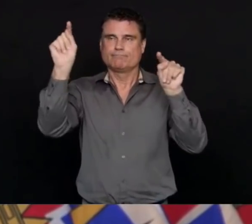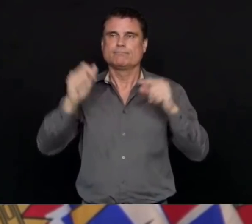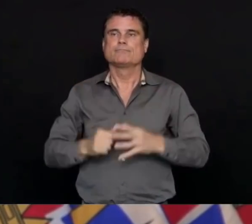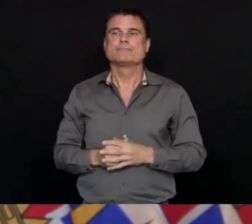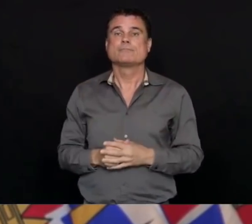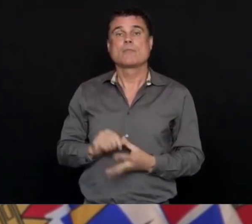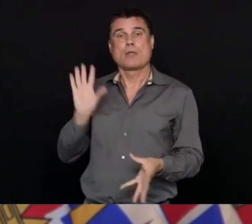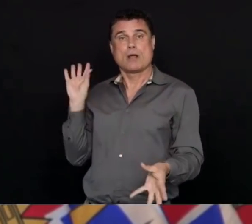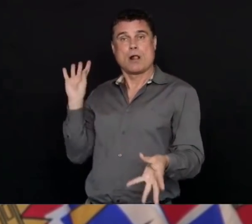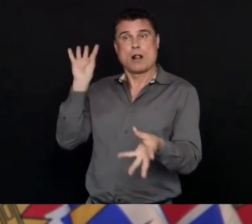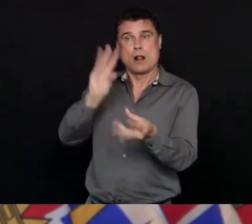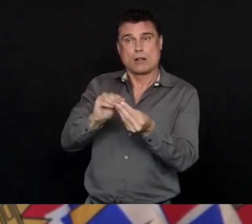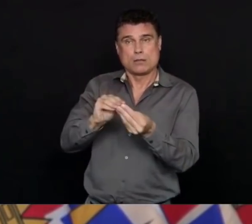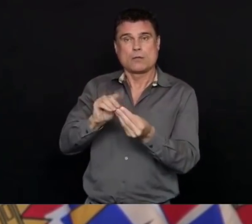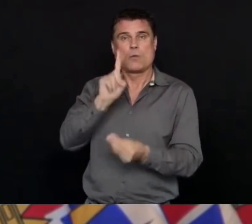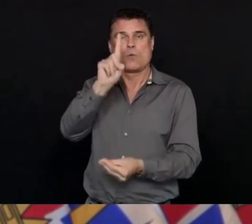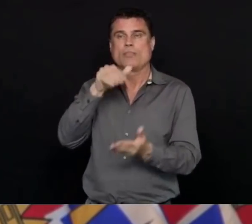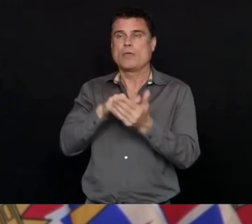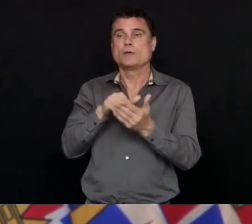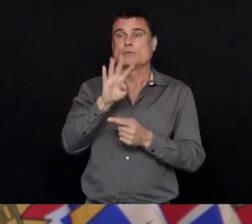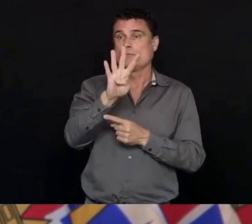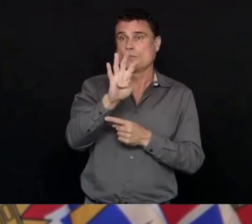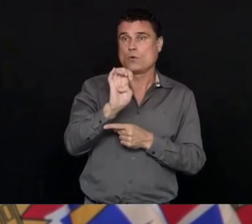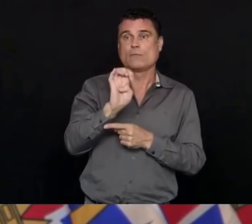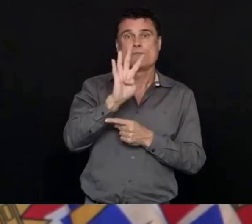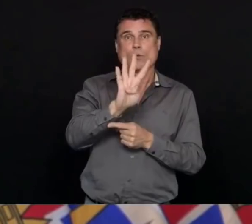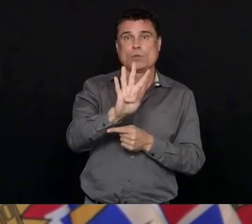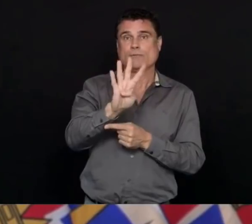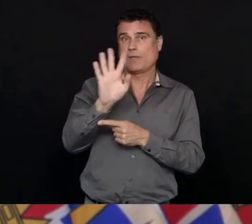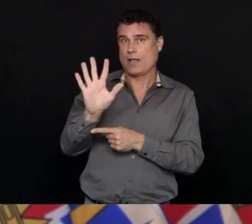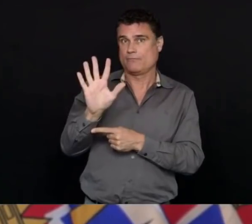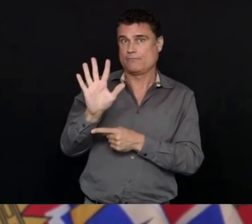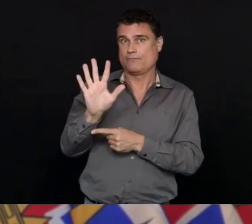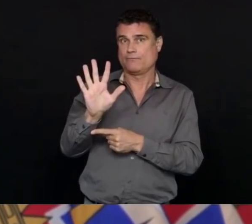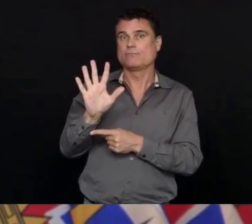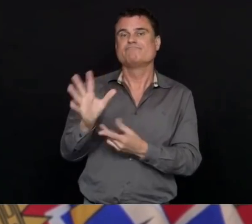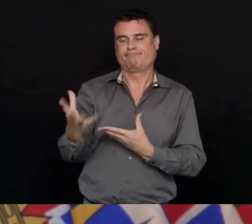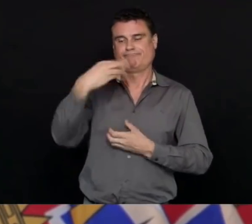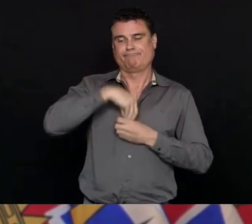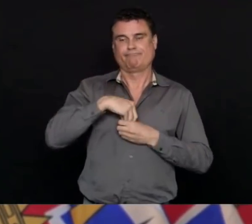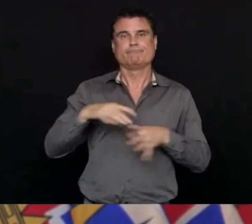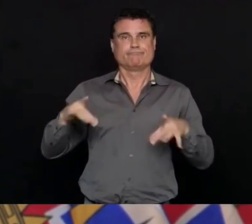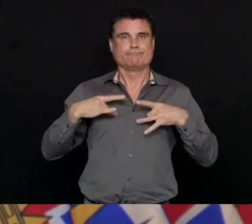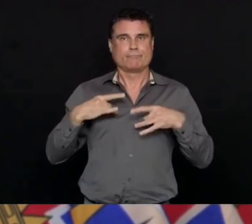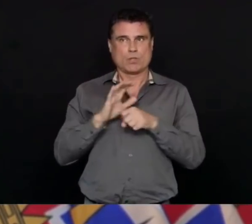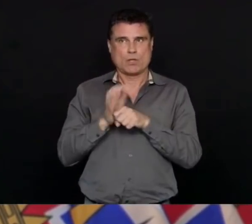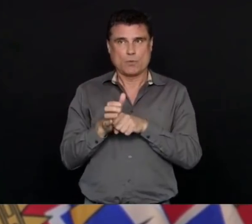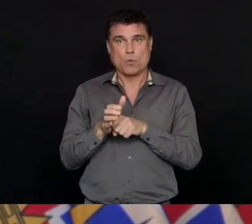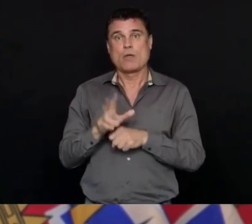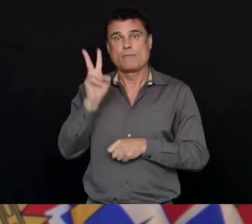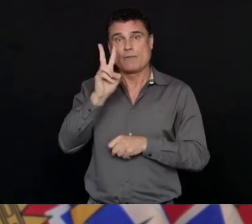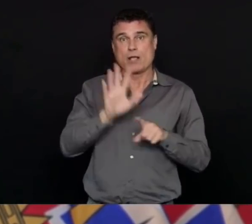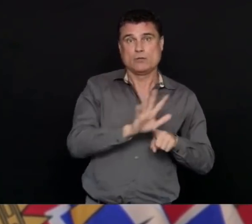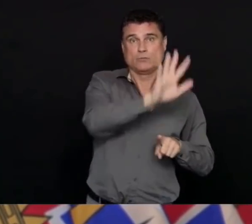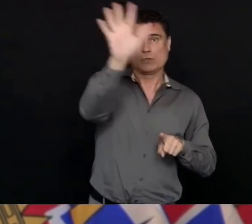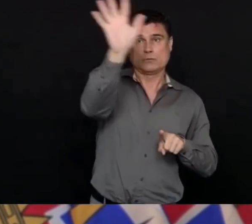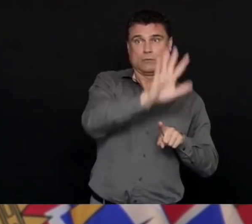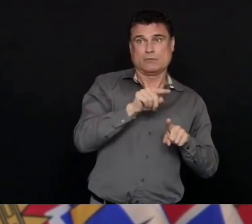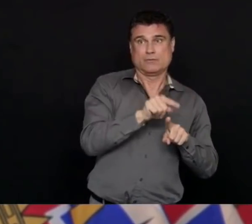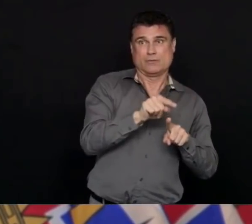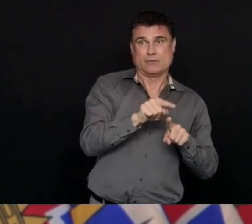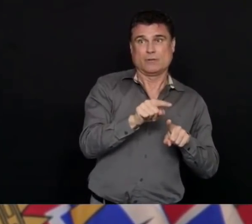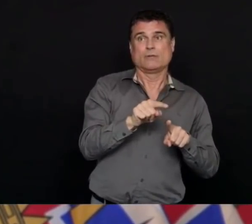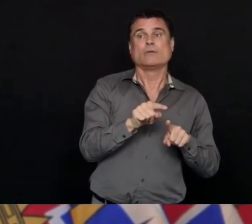,445 people. That includes 642 people in the Vancouver Coastal area,